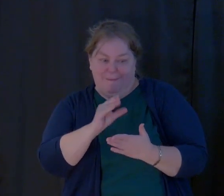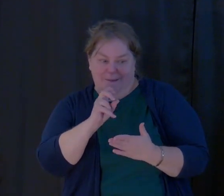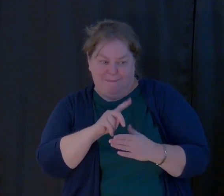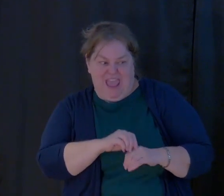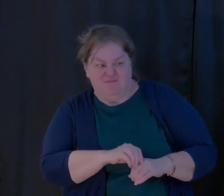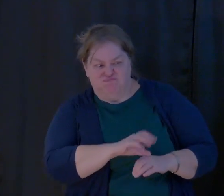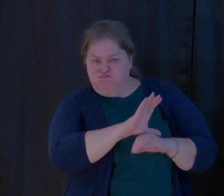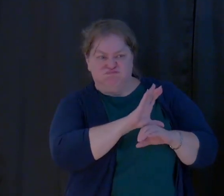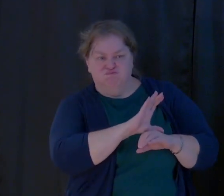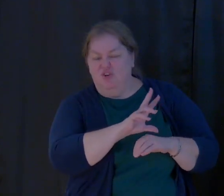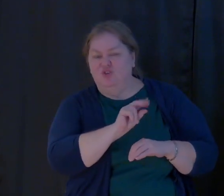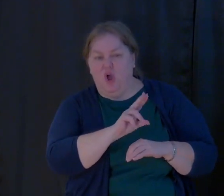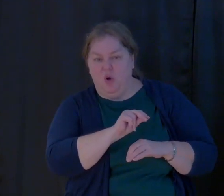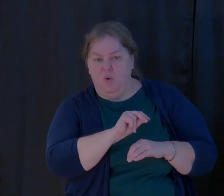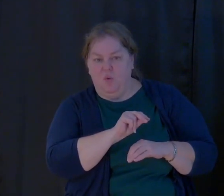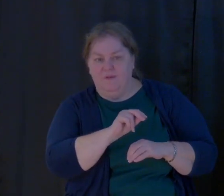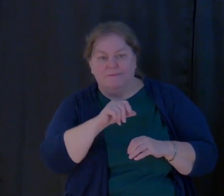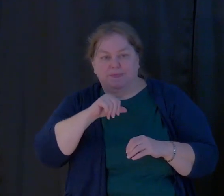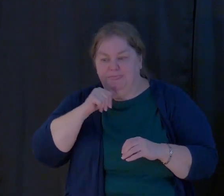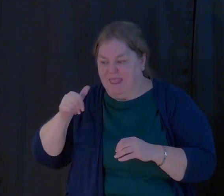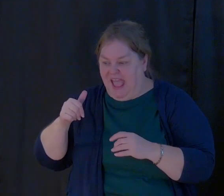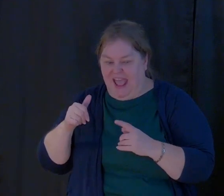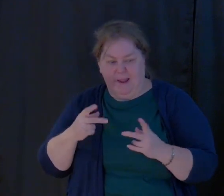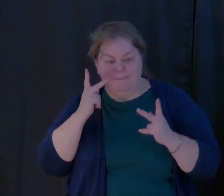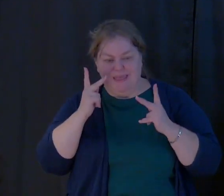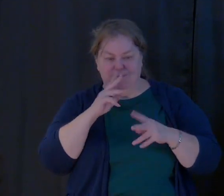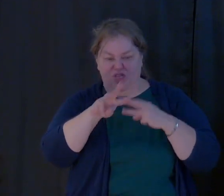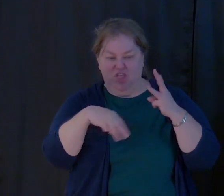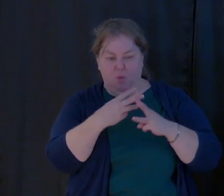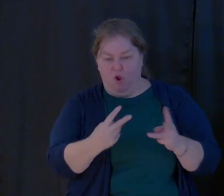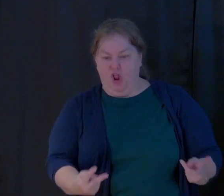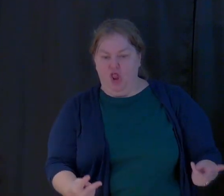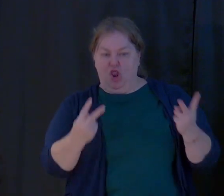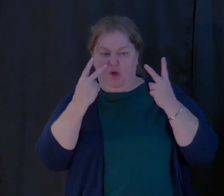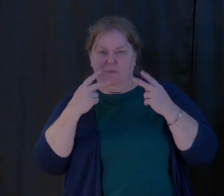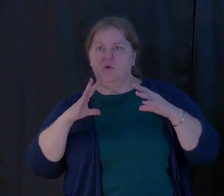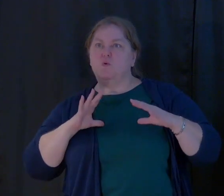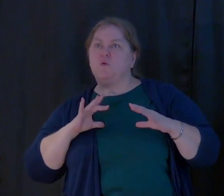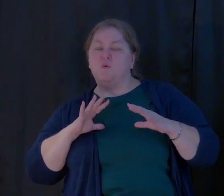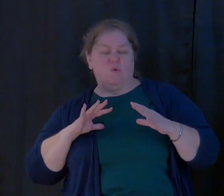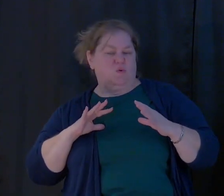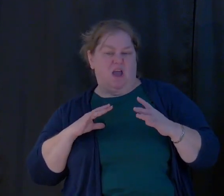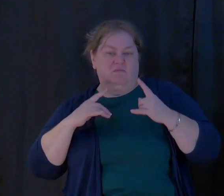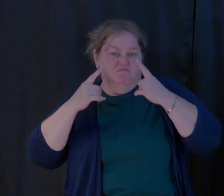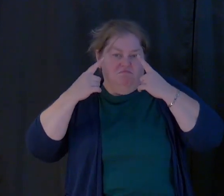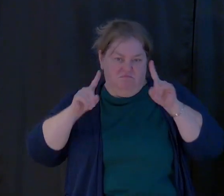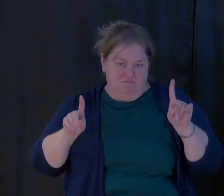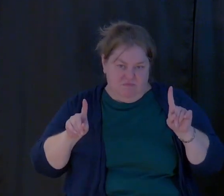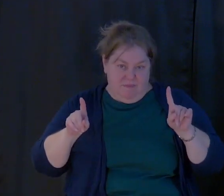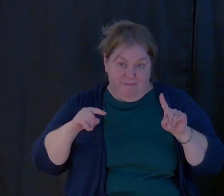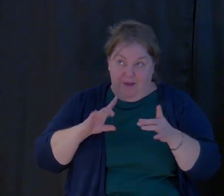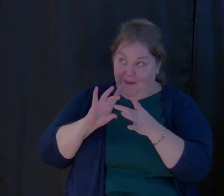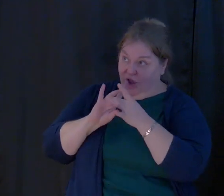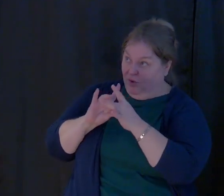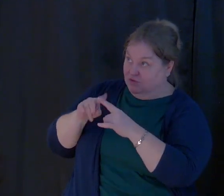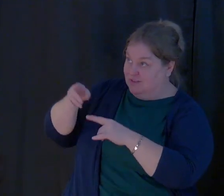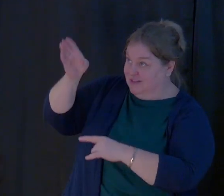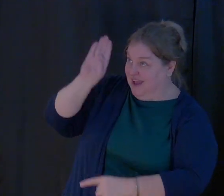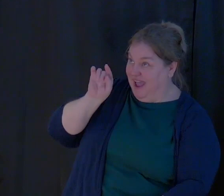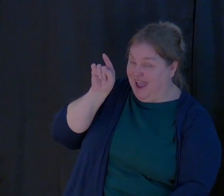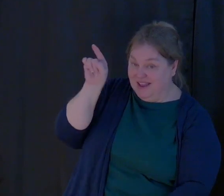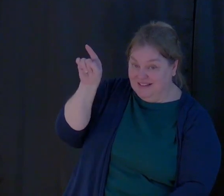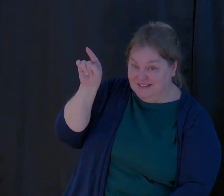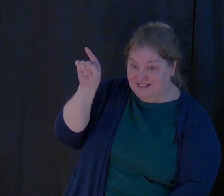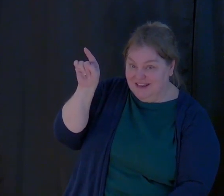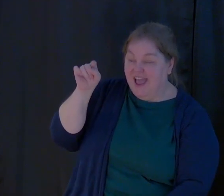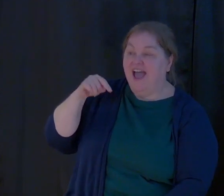It may not affect my standing in the world and those around me. But in my relationship with God, it